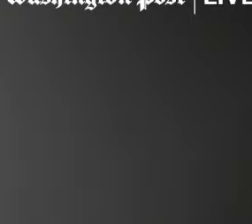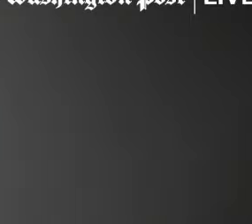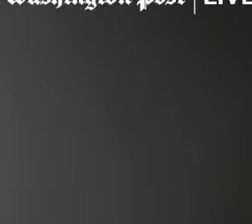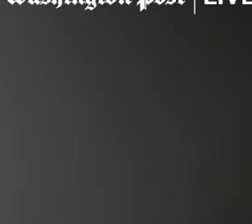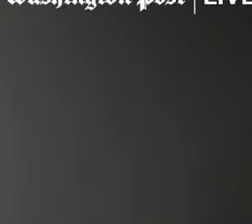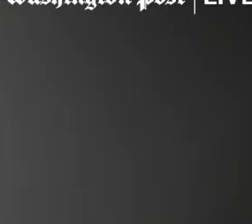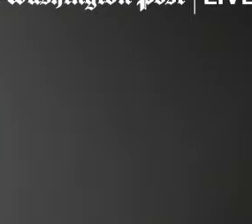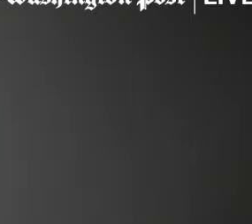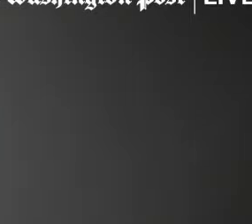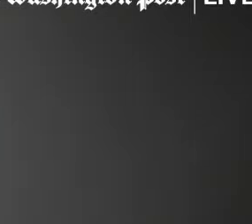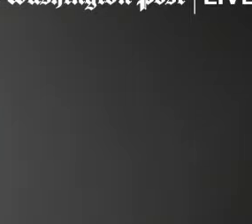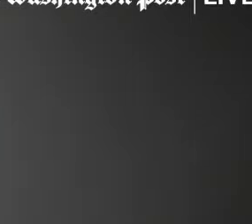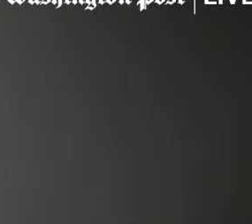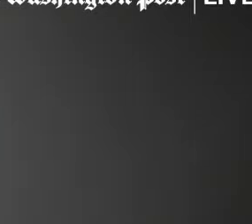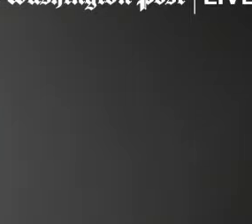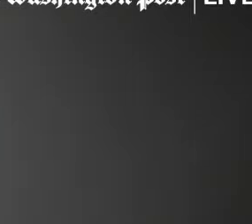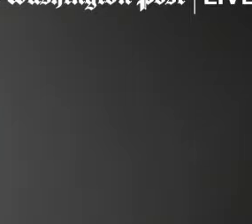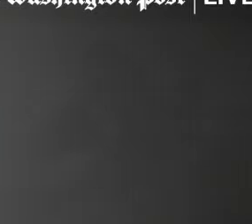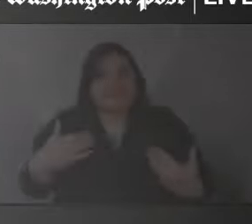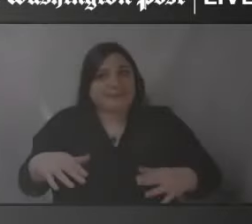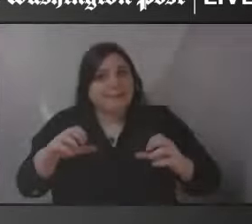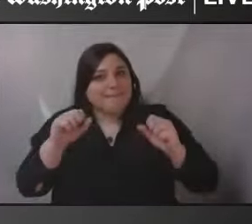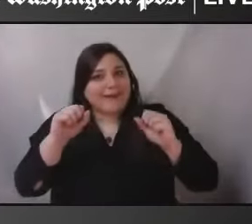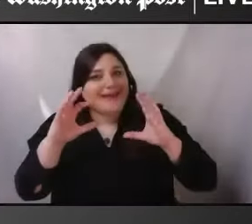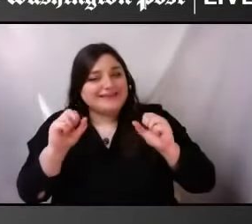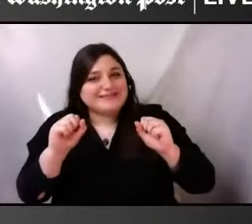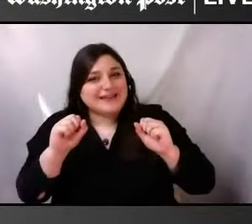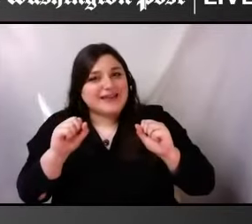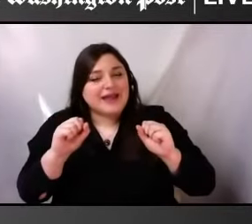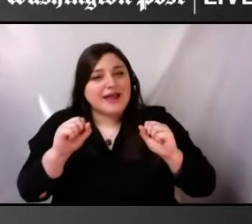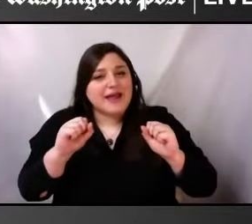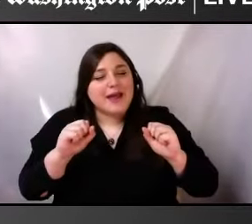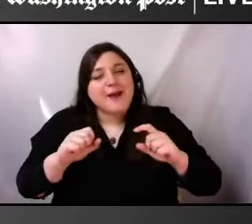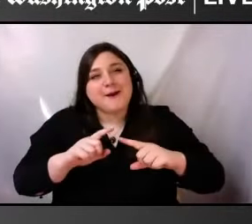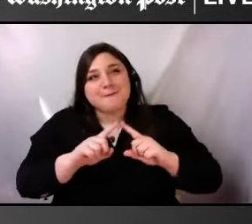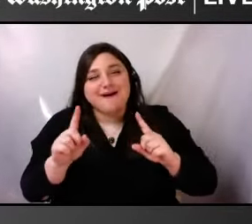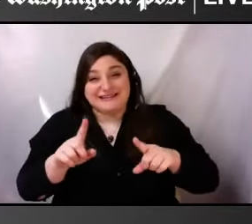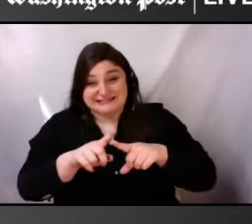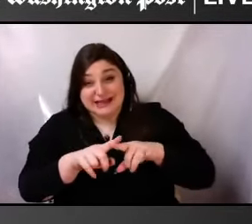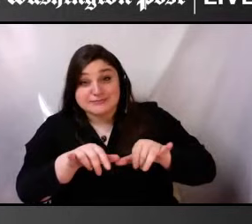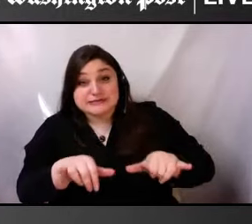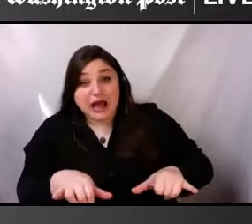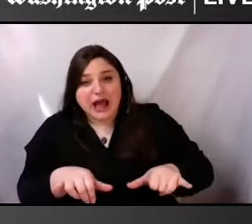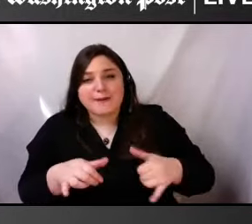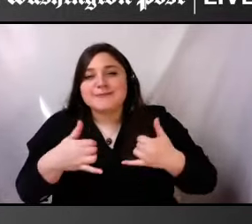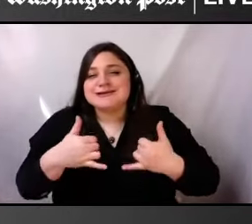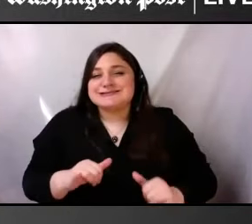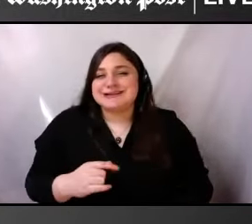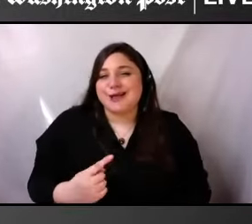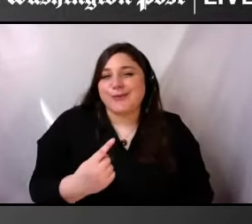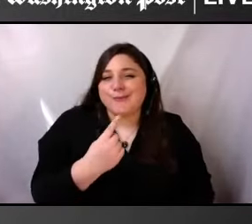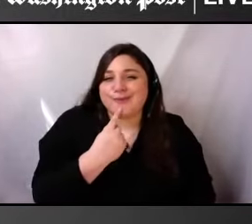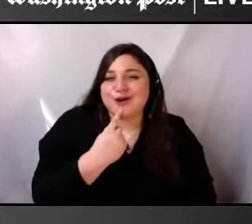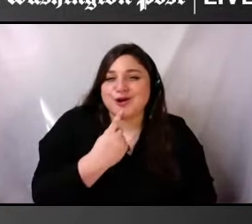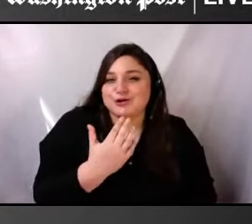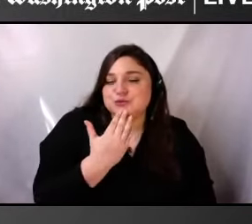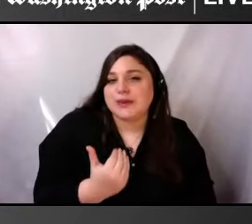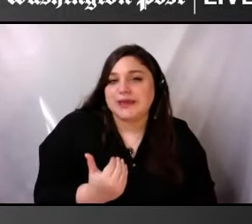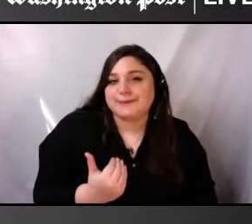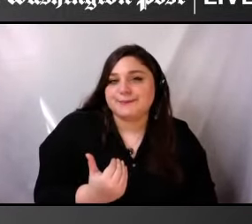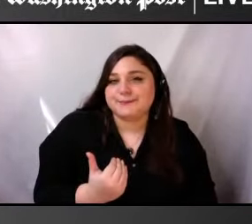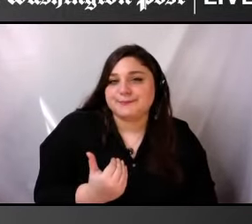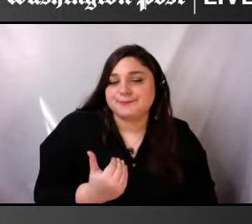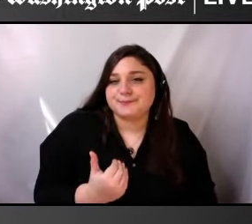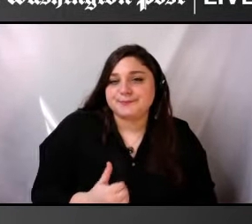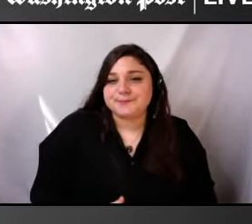remains all of these conversations quite honestly are like this bittersweet, um, feeling because of the fact that we, uh,